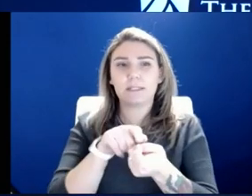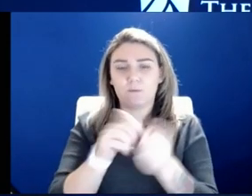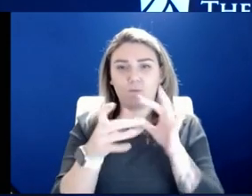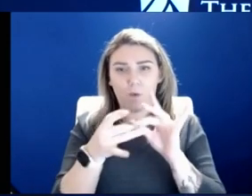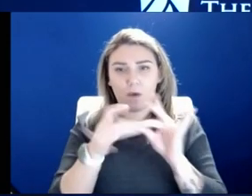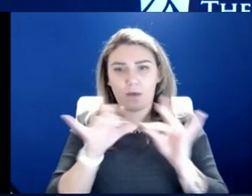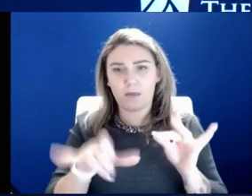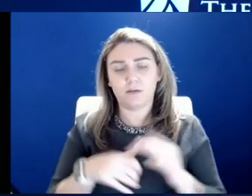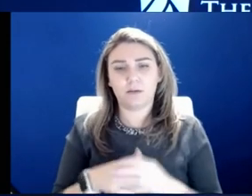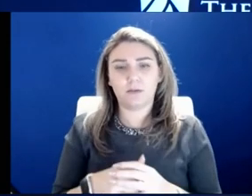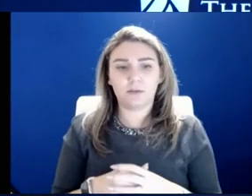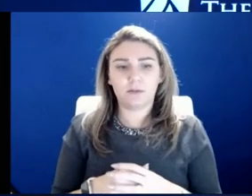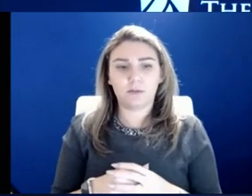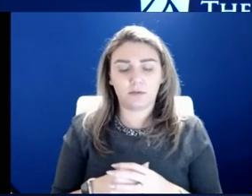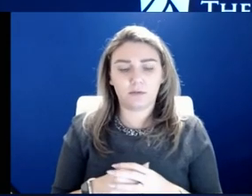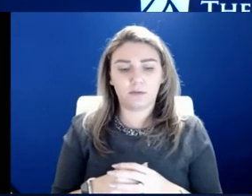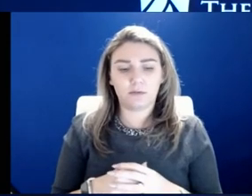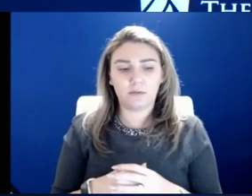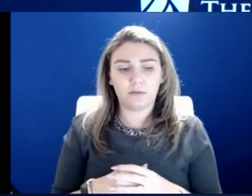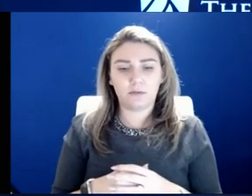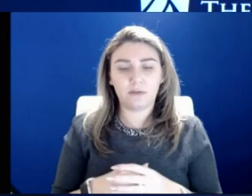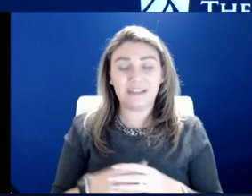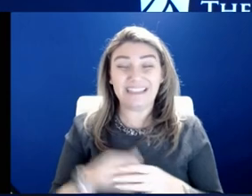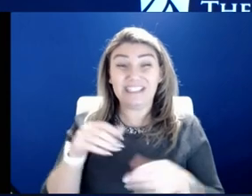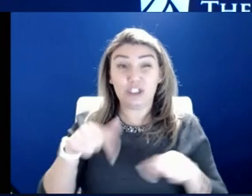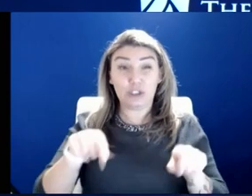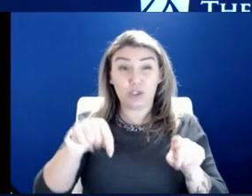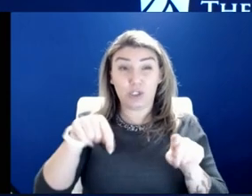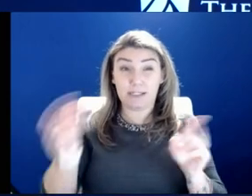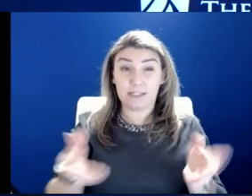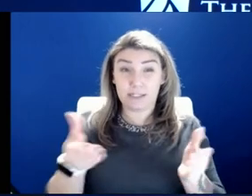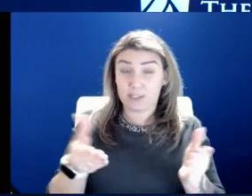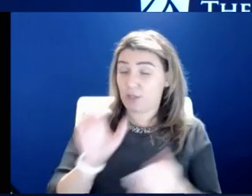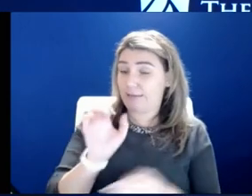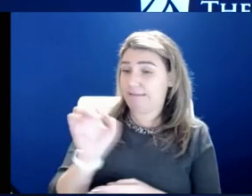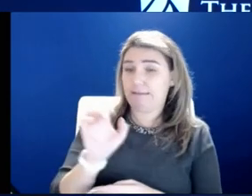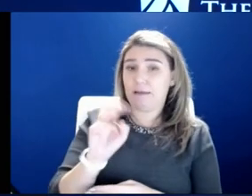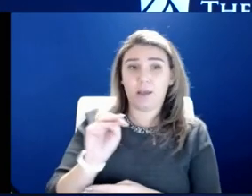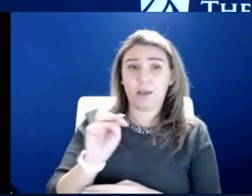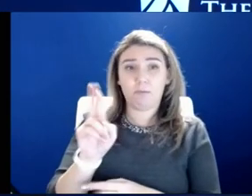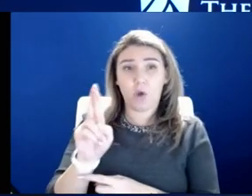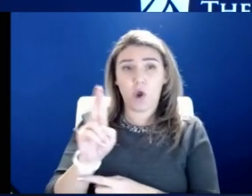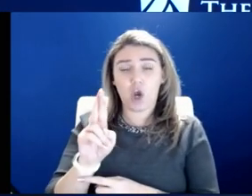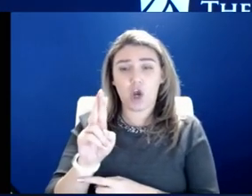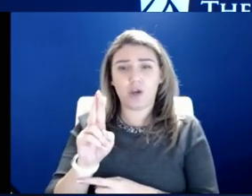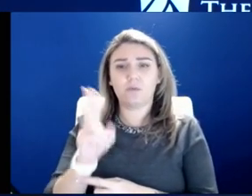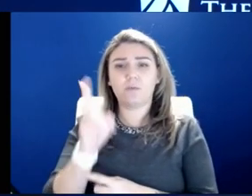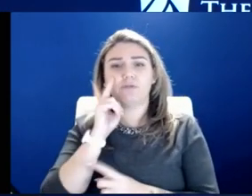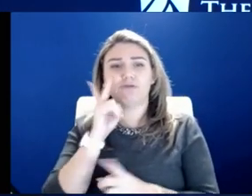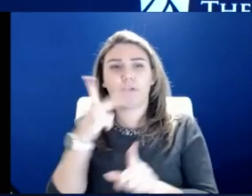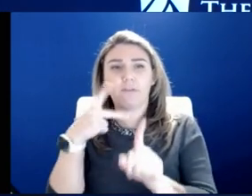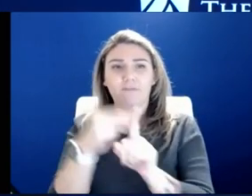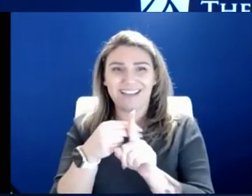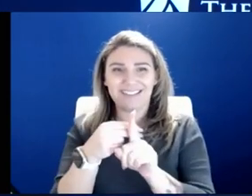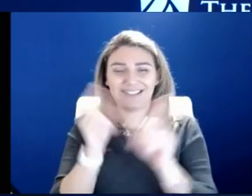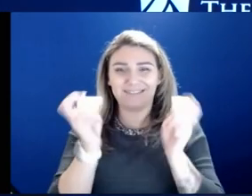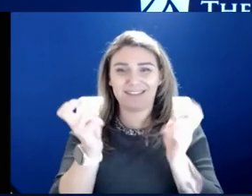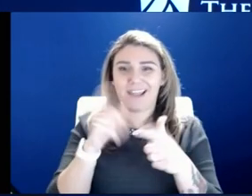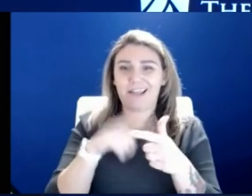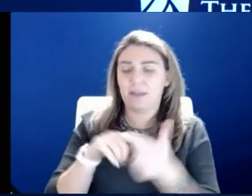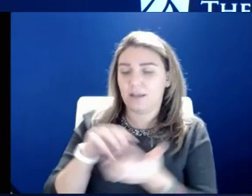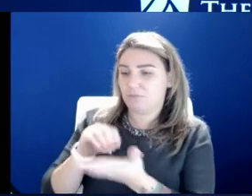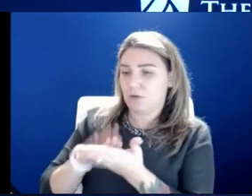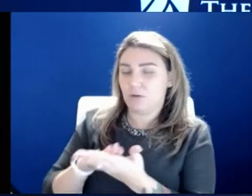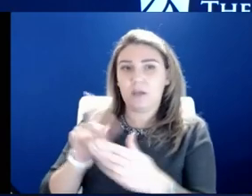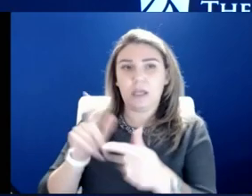we have in, in our, in our EPIC is our EMR. We, we look to see what vaccine status is, and that's recorded in EPIC. And then we go back and we actually have